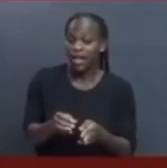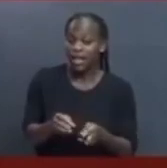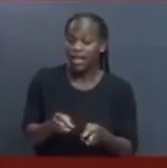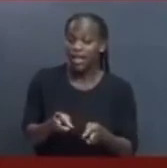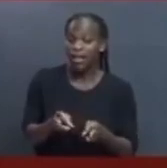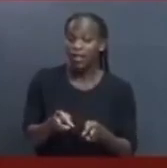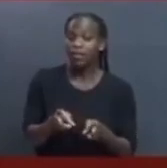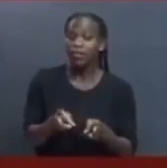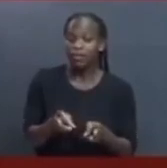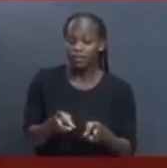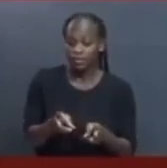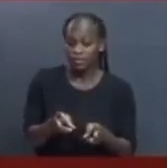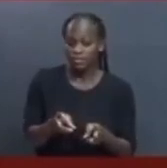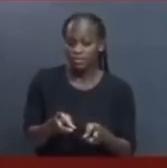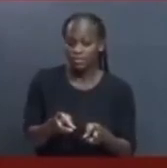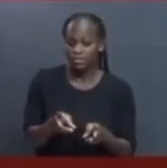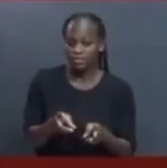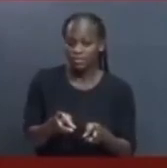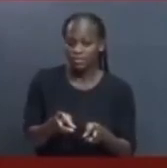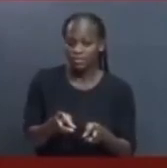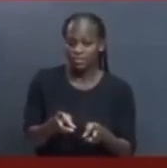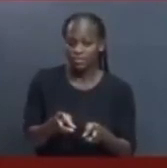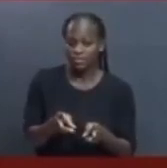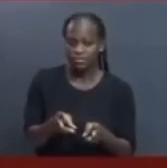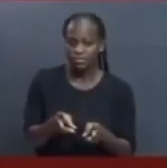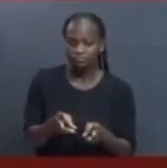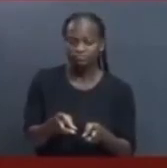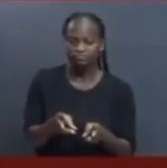that is being set